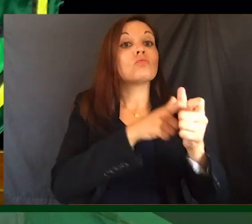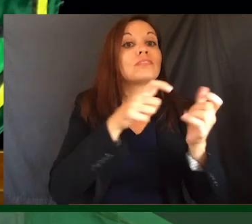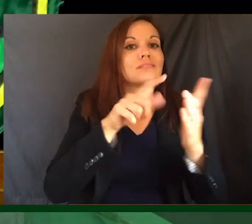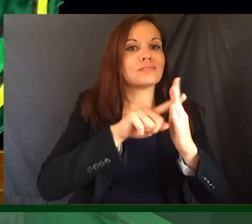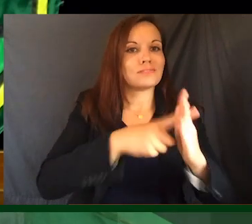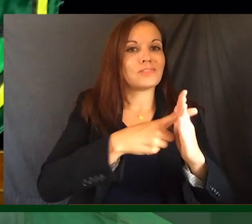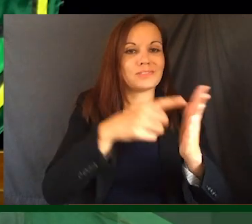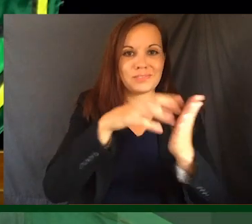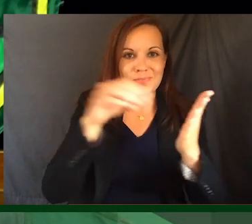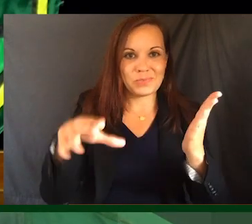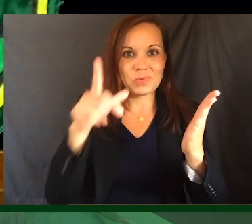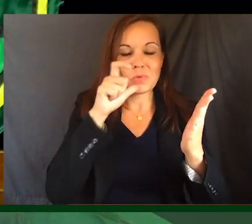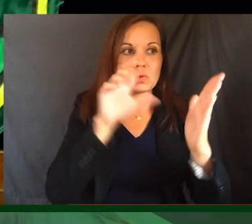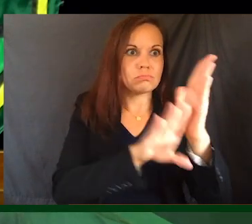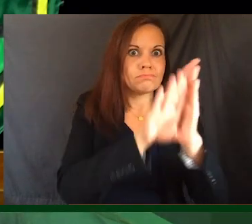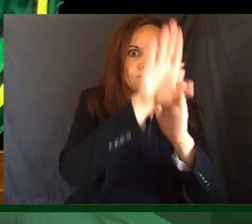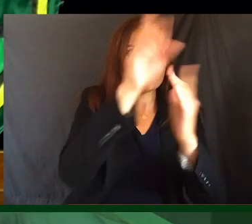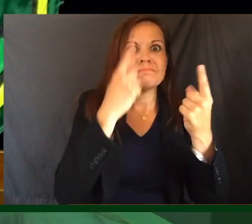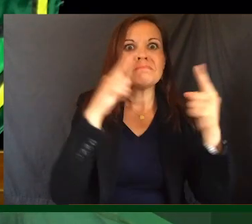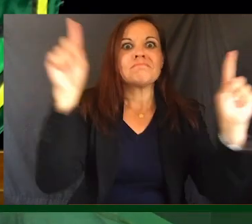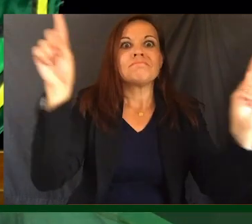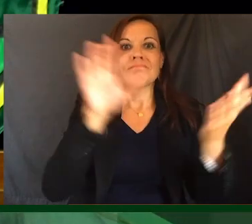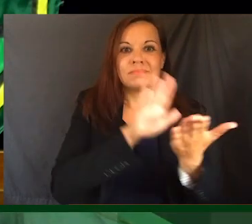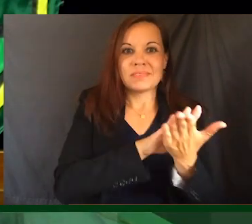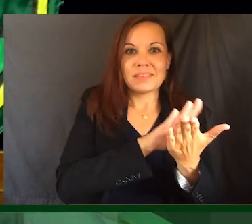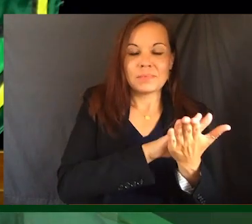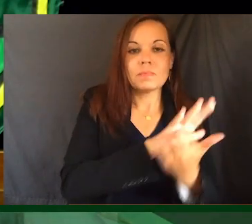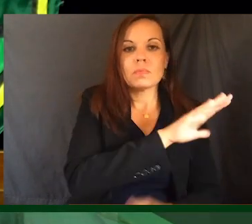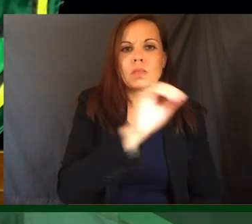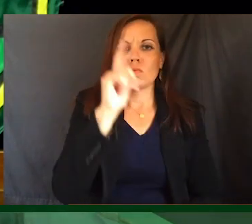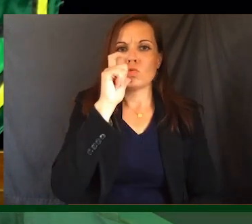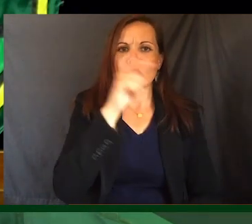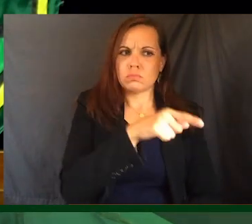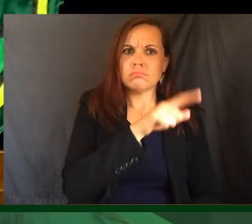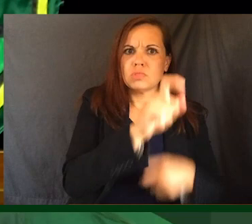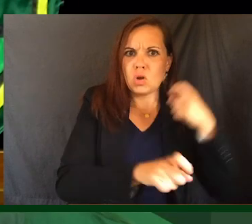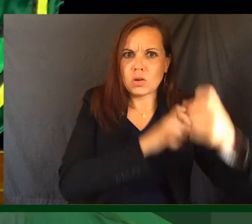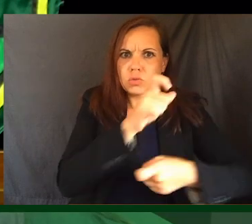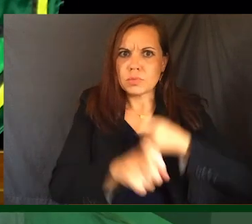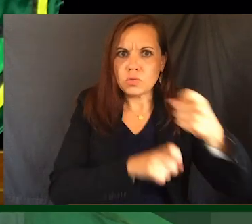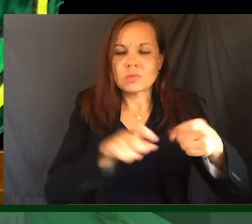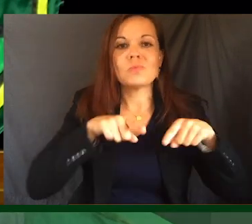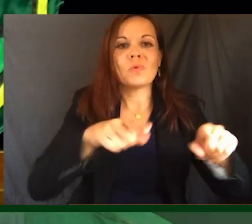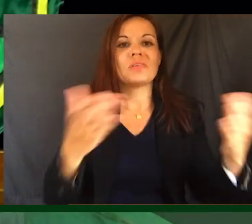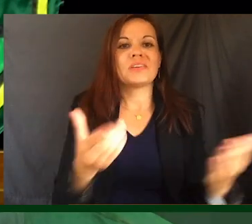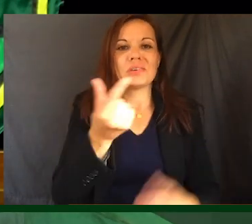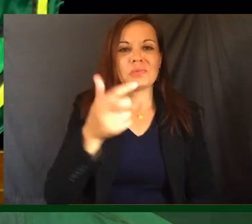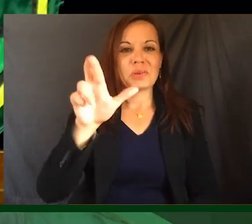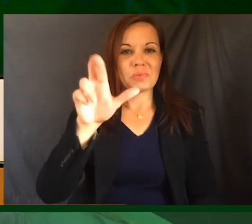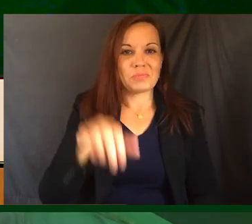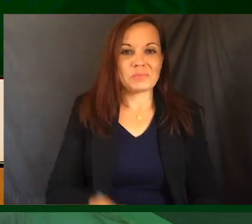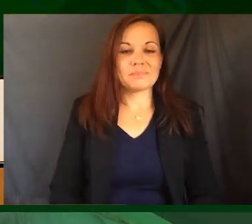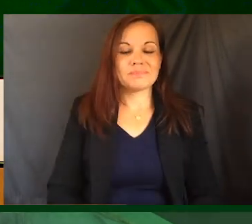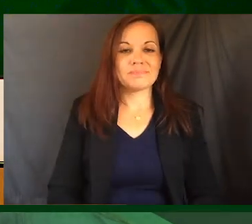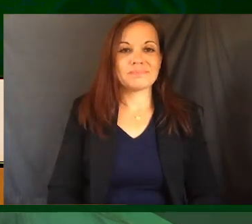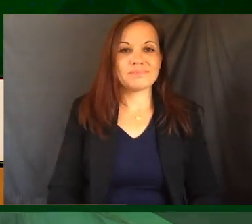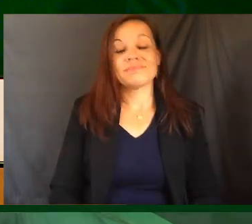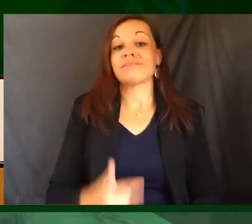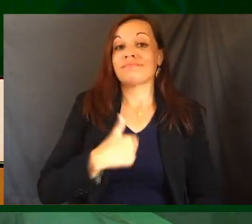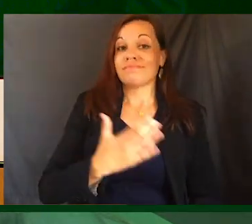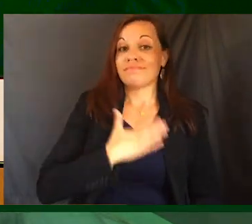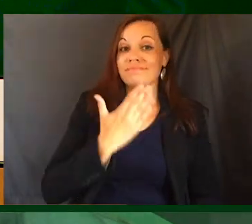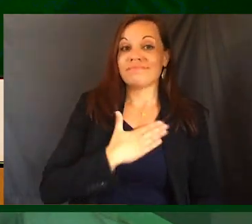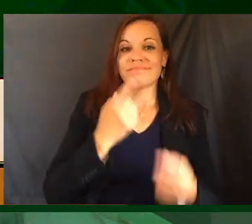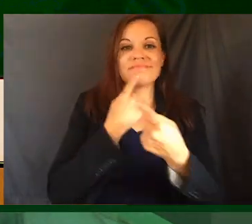who has excelled academically and who has made an outstanding contribution while at Green River College. I am